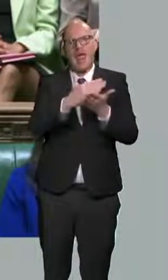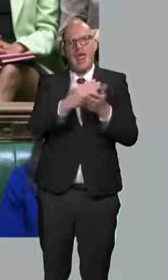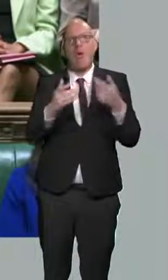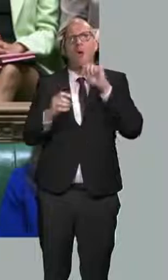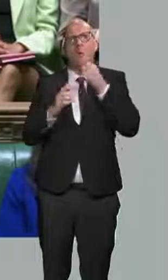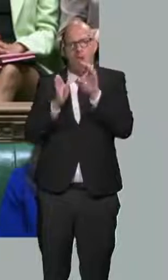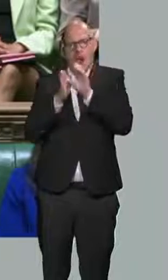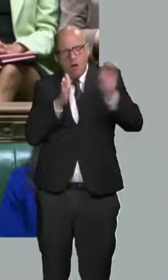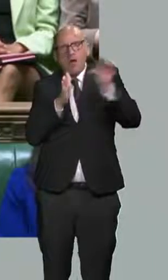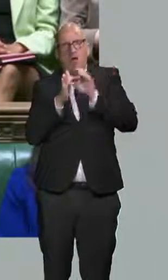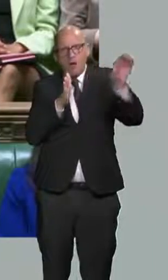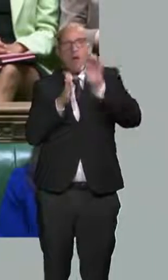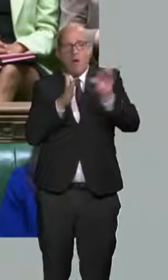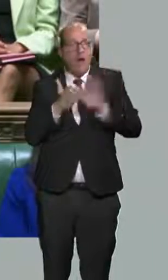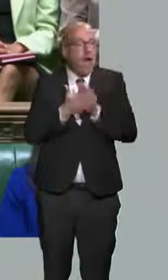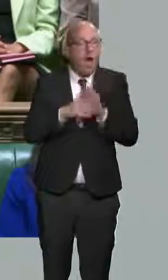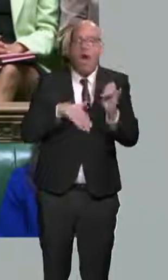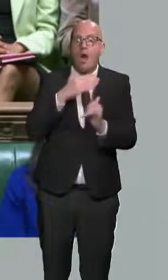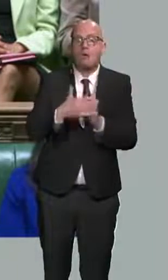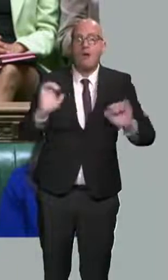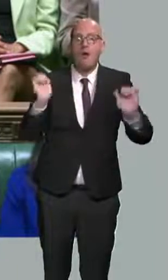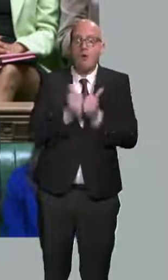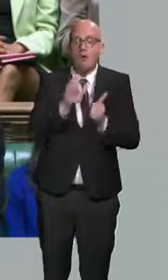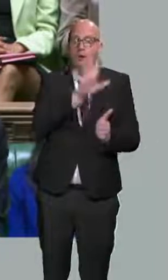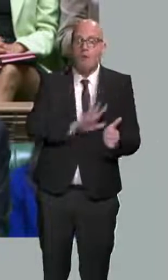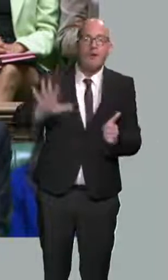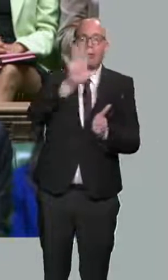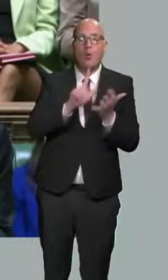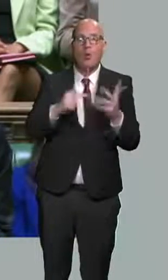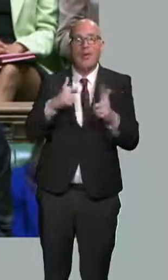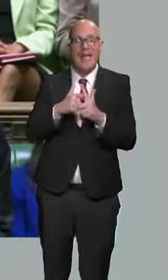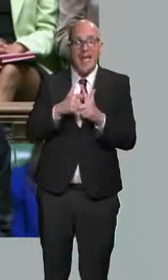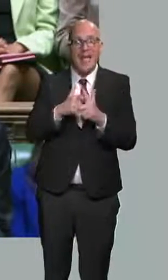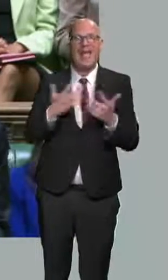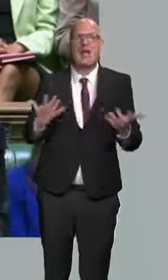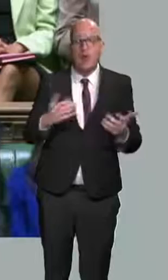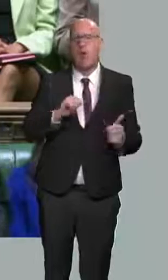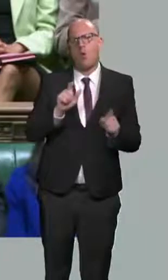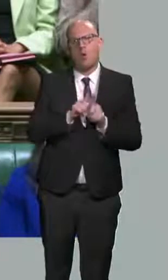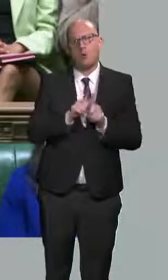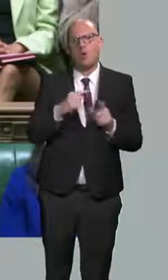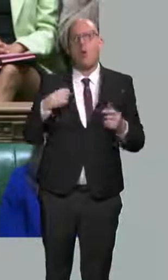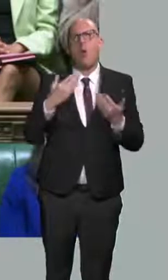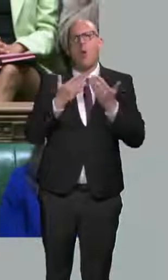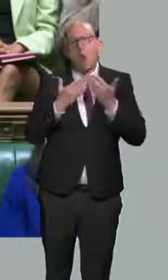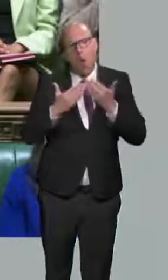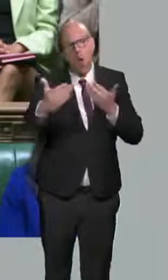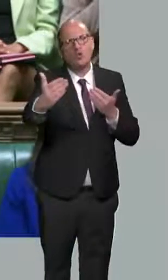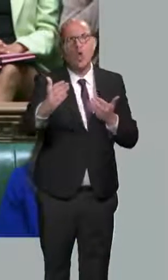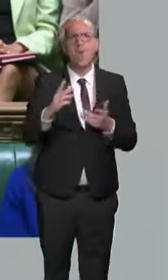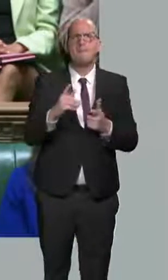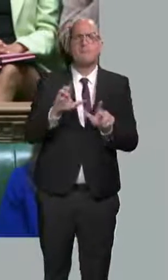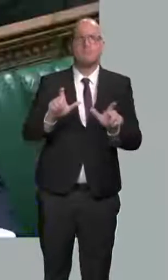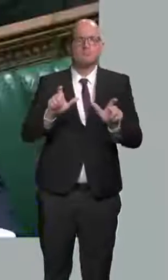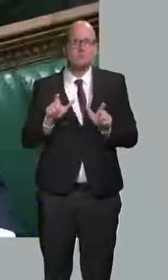-wide. And the Prime Minister will bring forward further measures to reinforce our long-term energy security in the